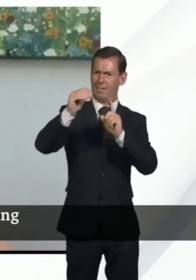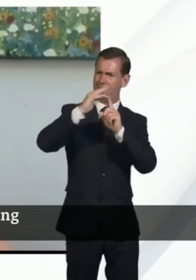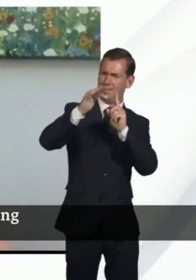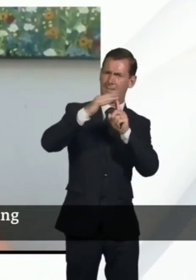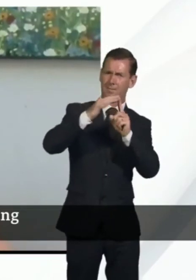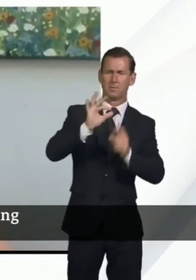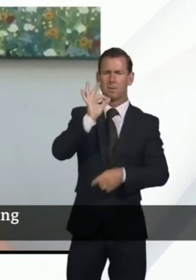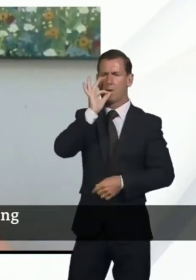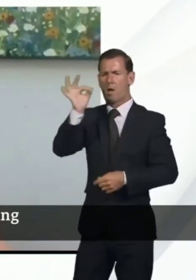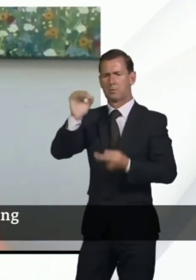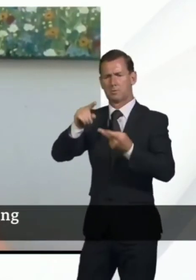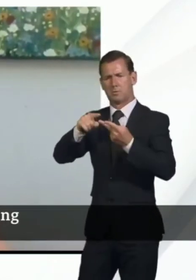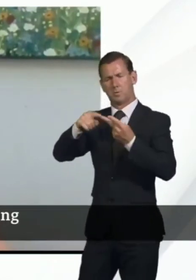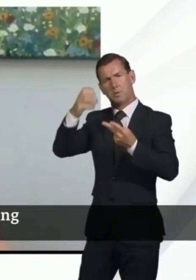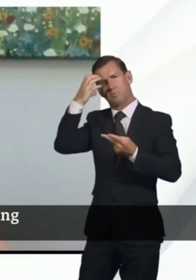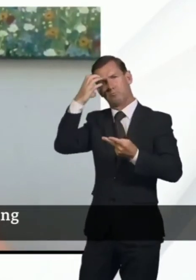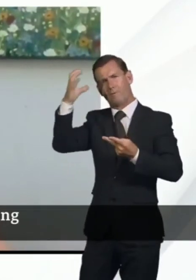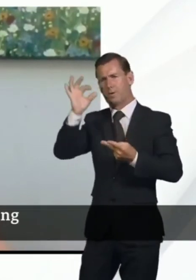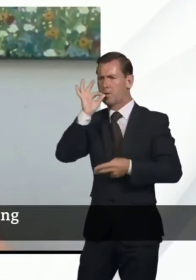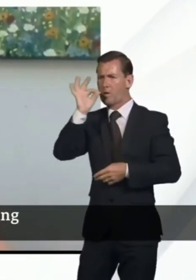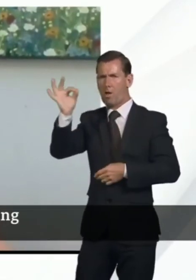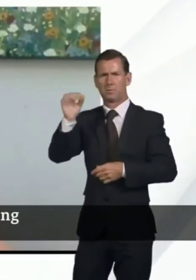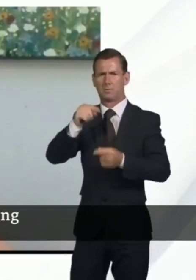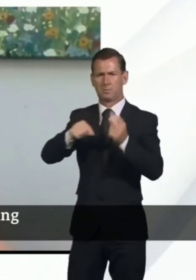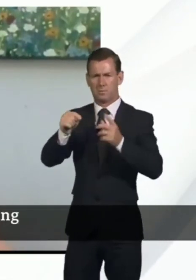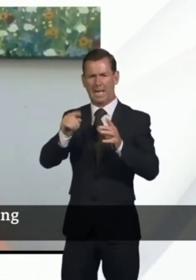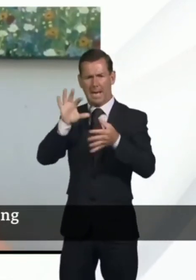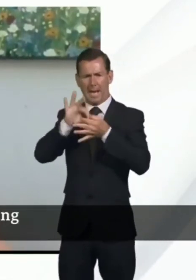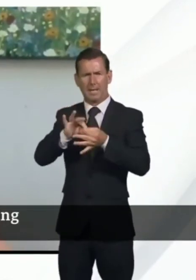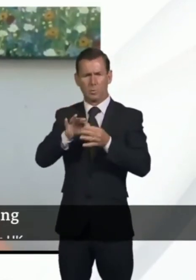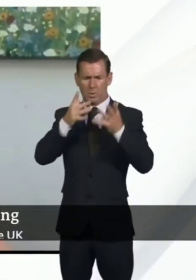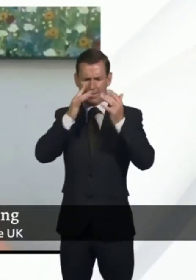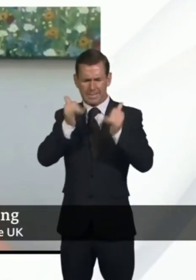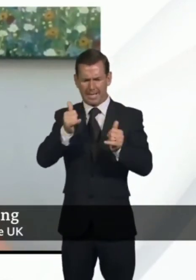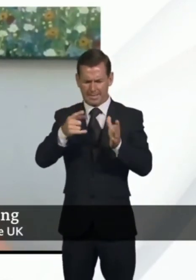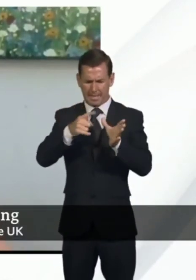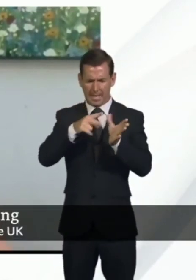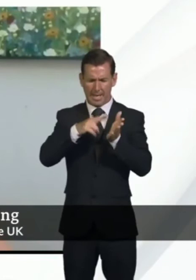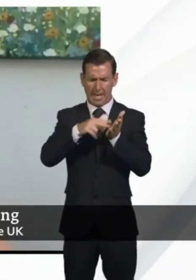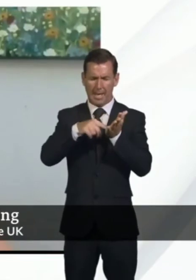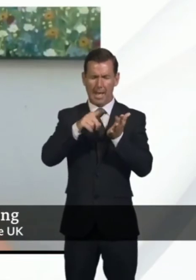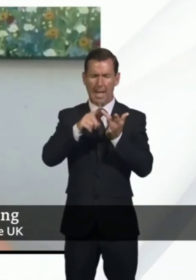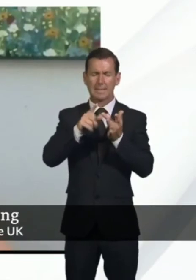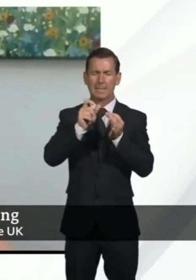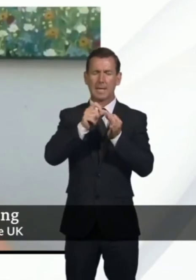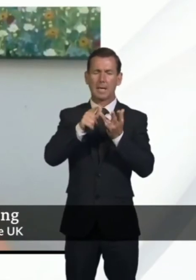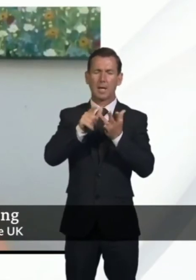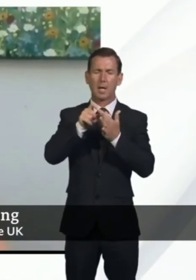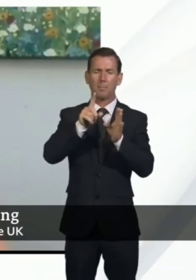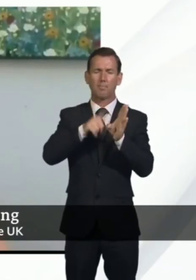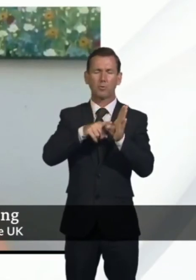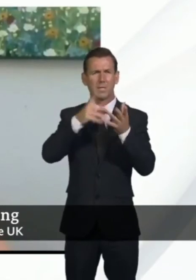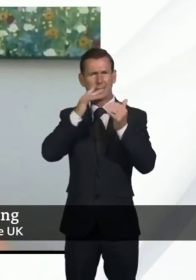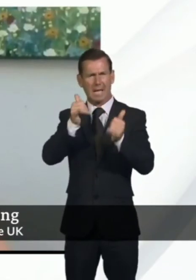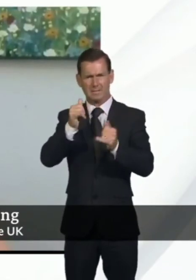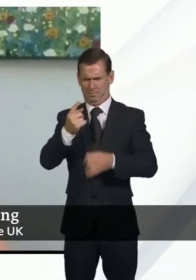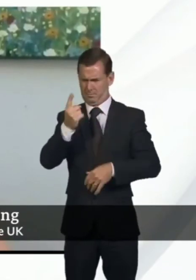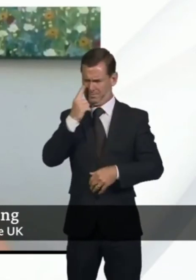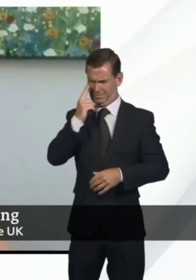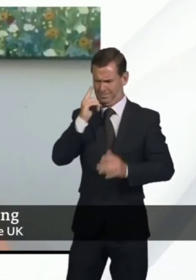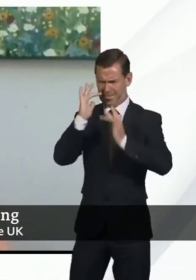question for Professor Powers please on antibody testing antibody tests are becoming much more widely available on commercial websites